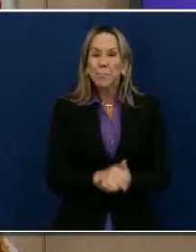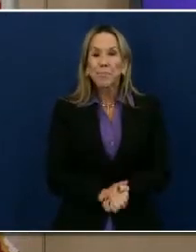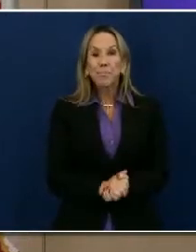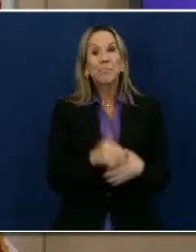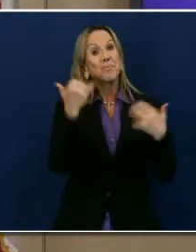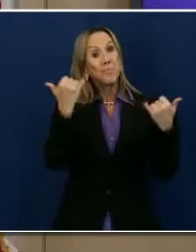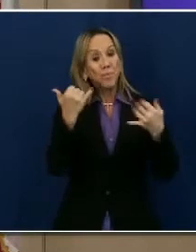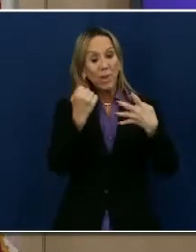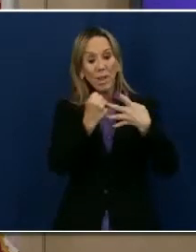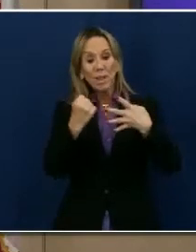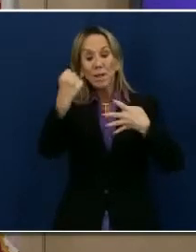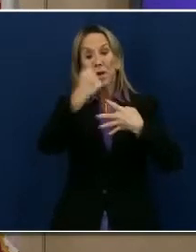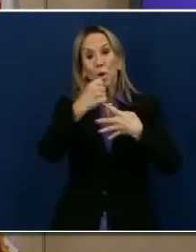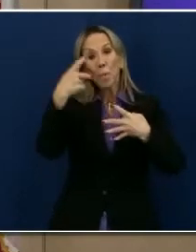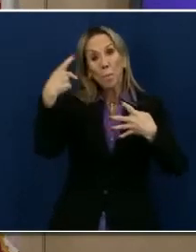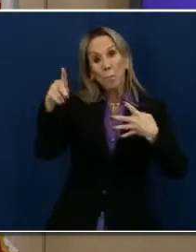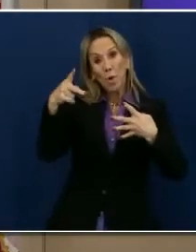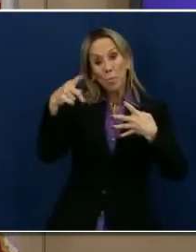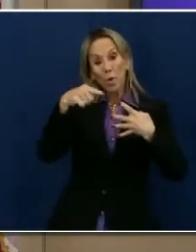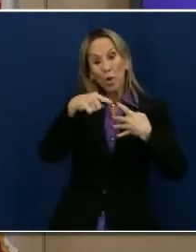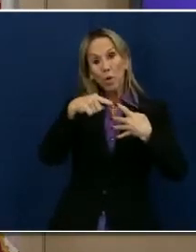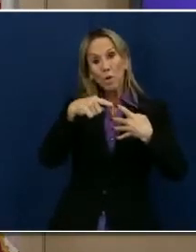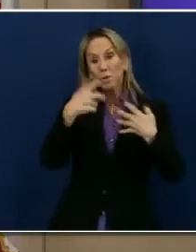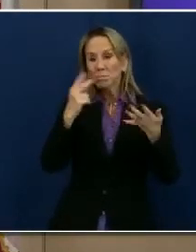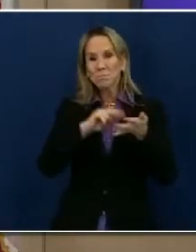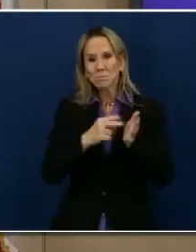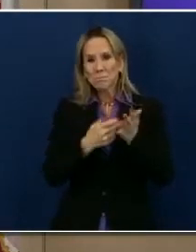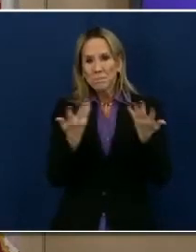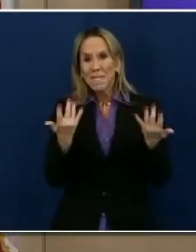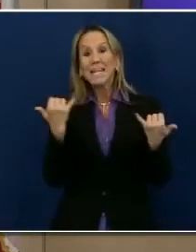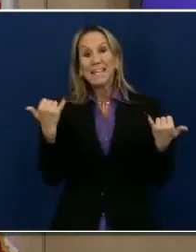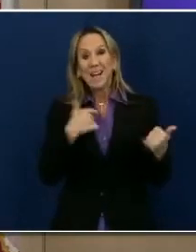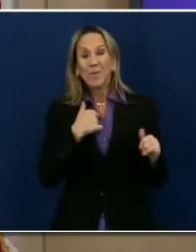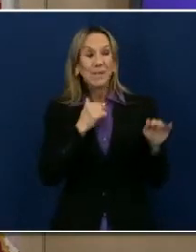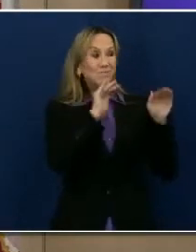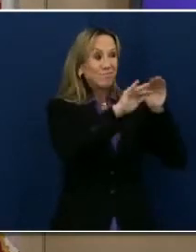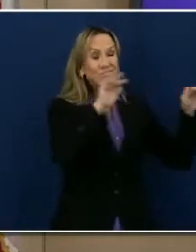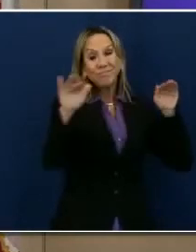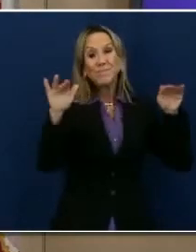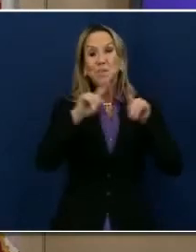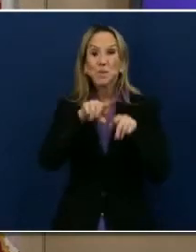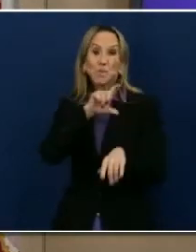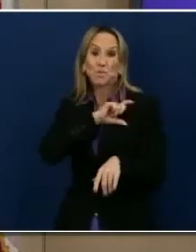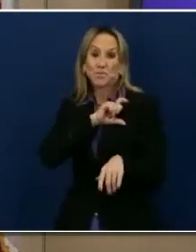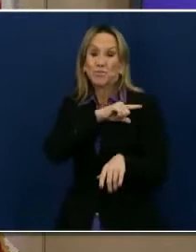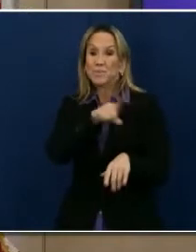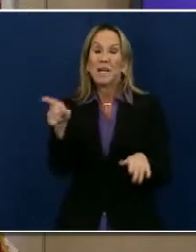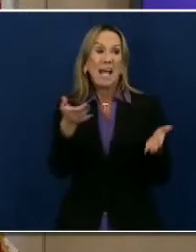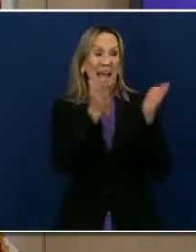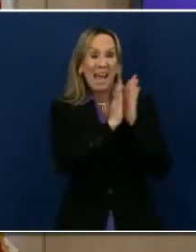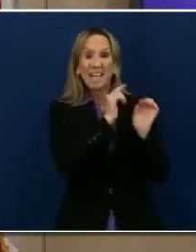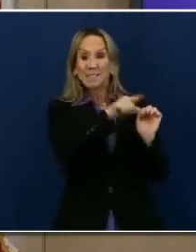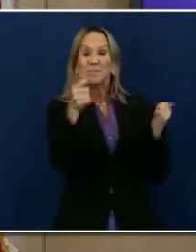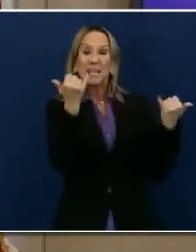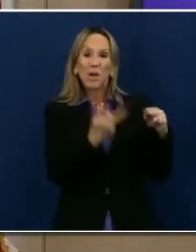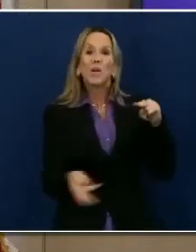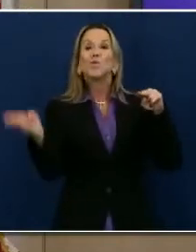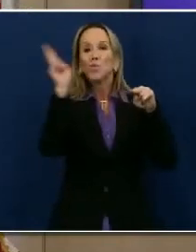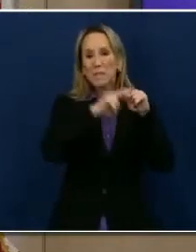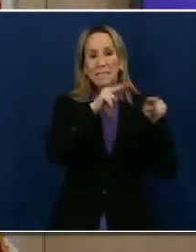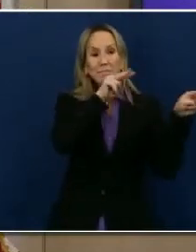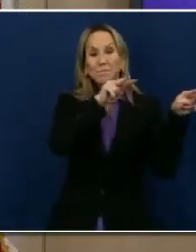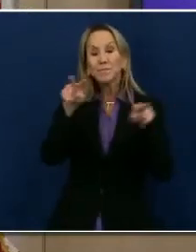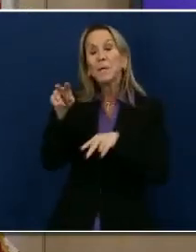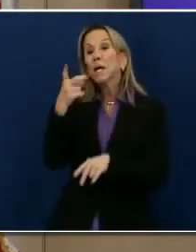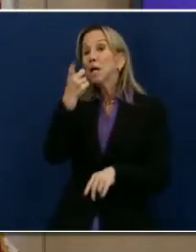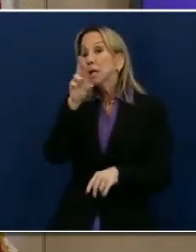the purple tier, we are working with cities and law enforcement asking for them to increase their enforcement. Dr. Wooten, our public health officer, sent a